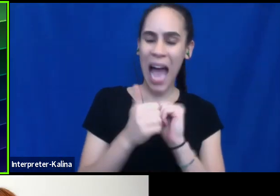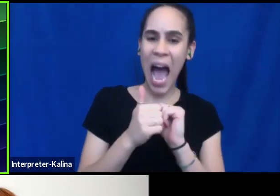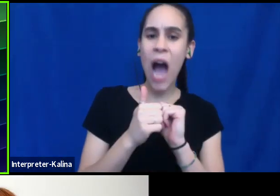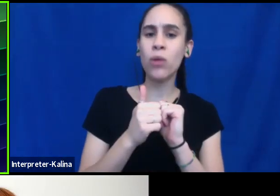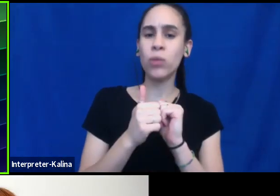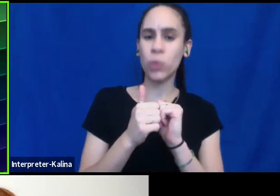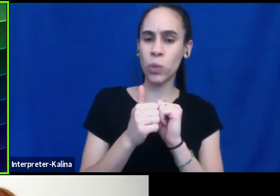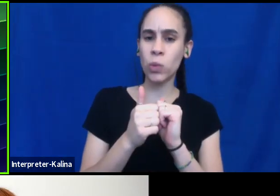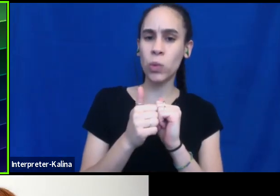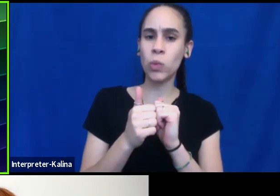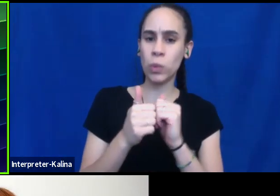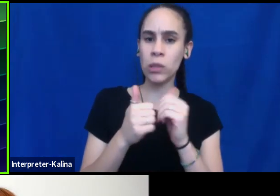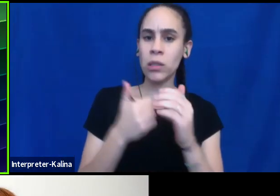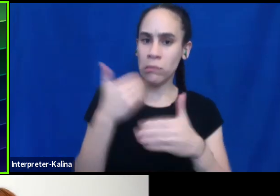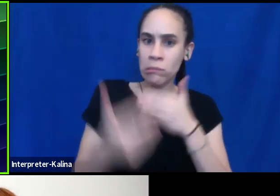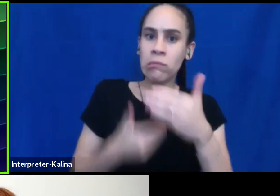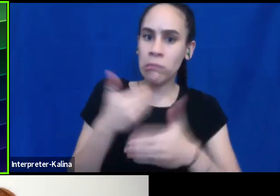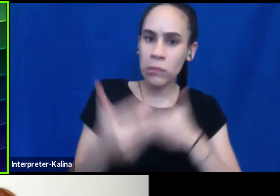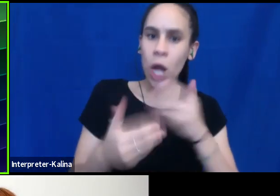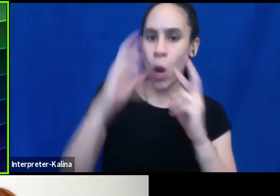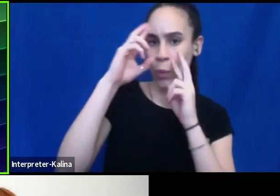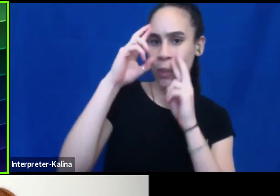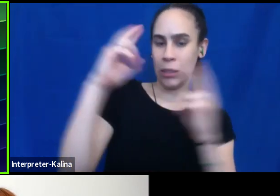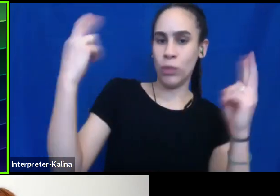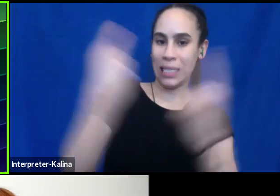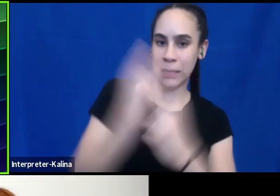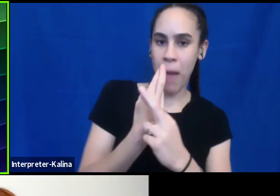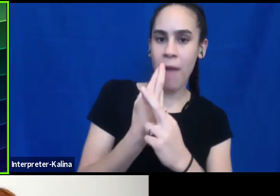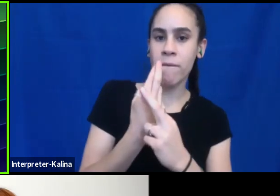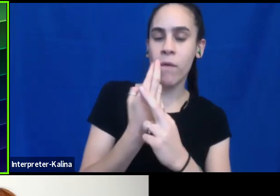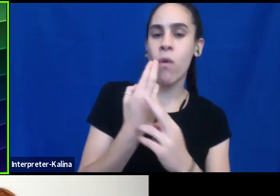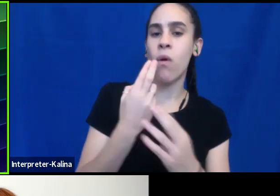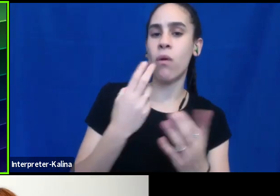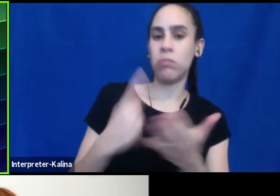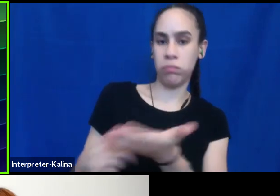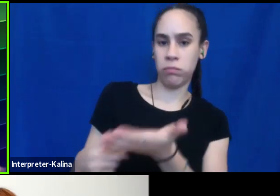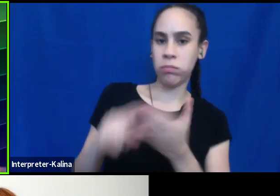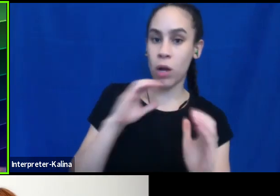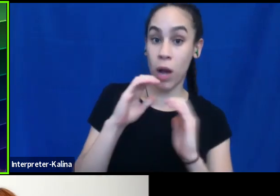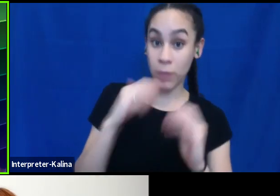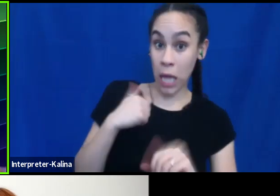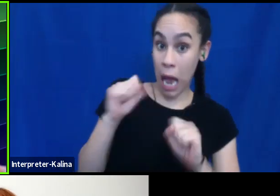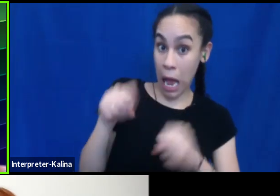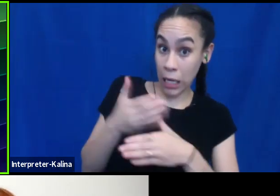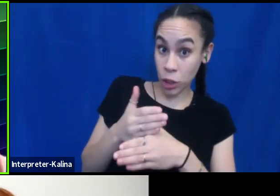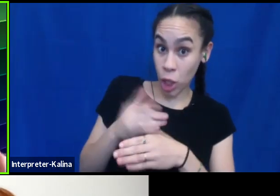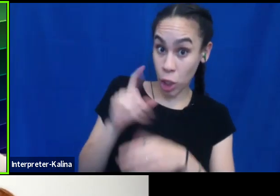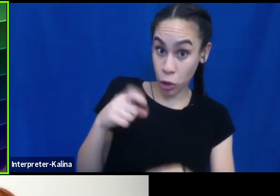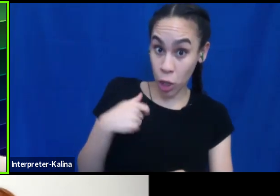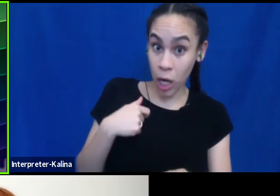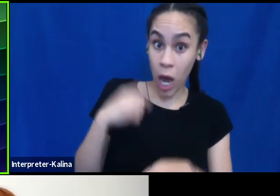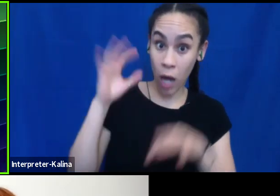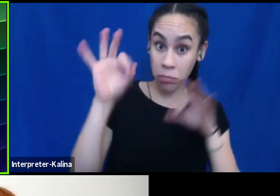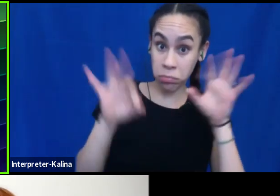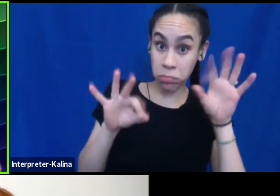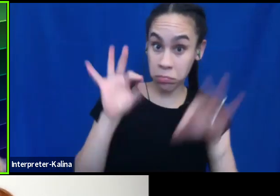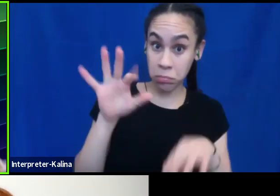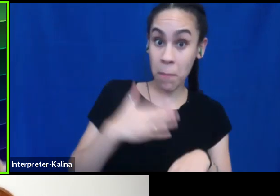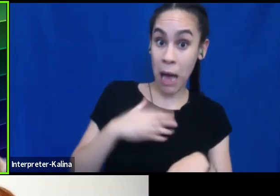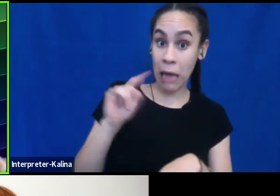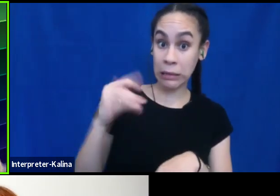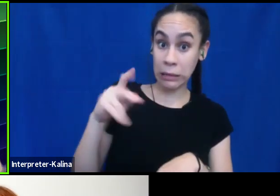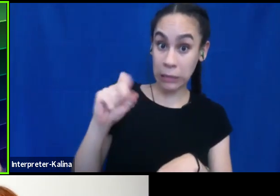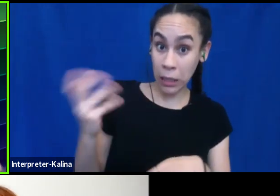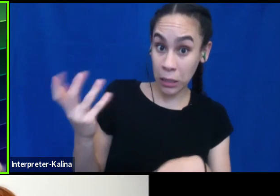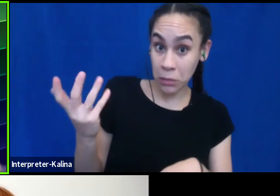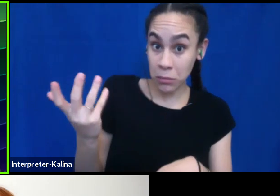if we don't know any of the terms. And so, um, I'll share a few of those now. If you're, should we go into actual tips? Are you okay with that? Um, so I'll share